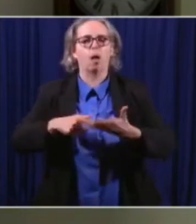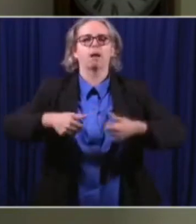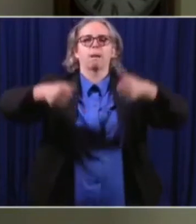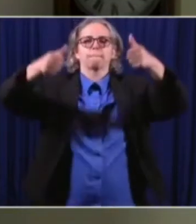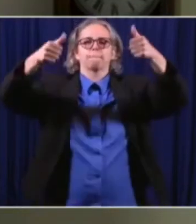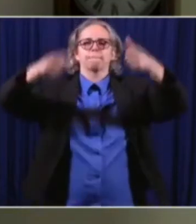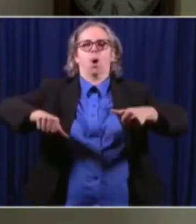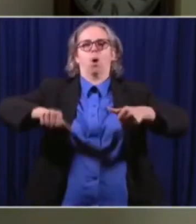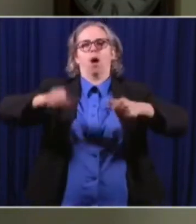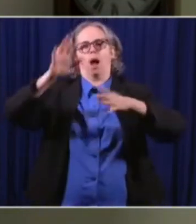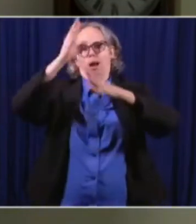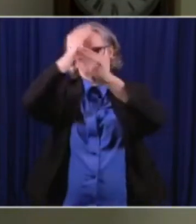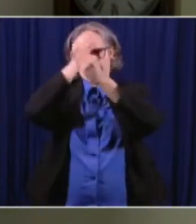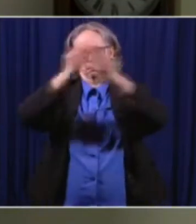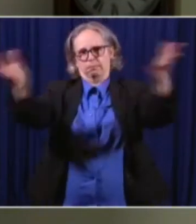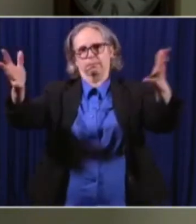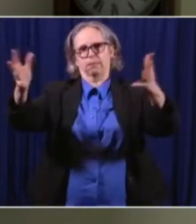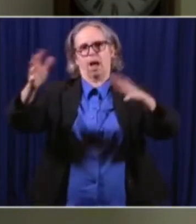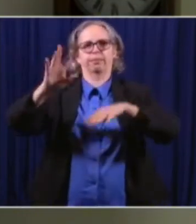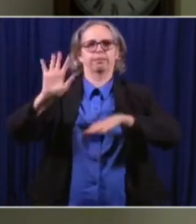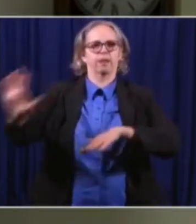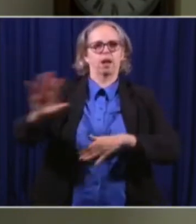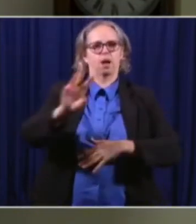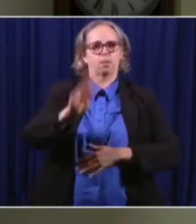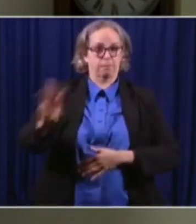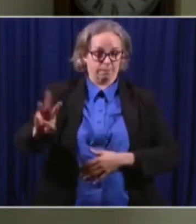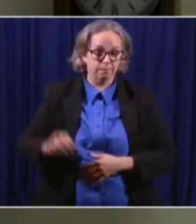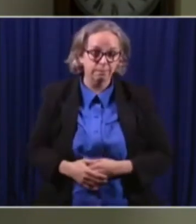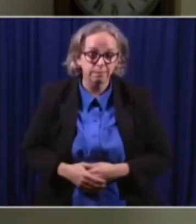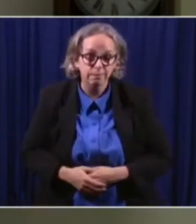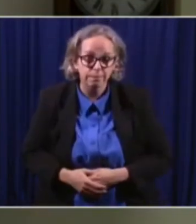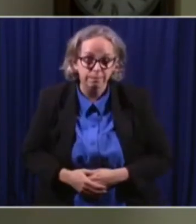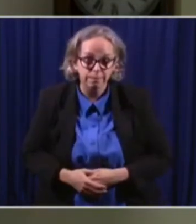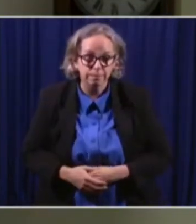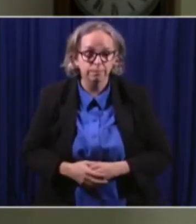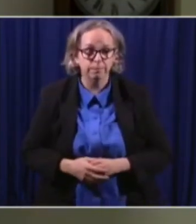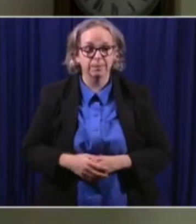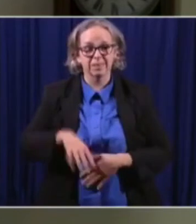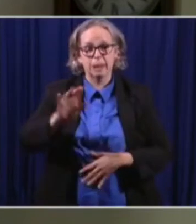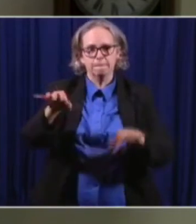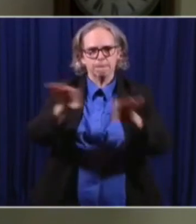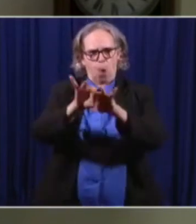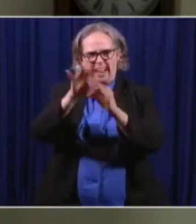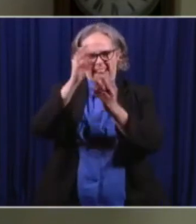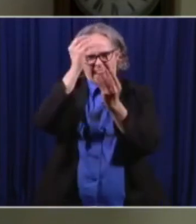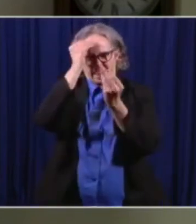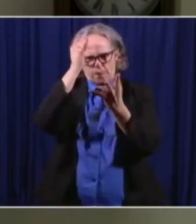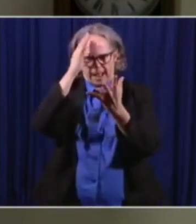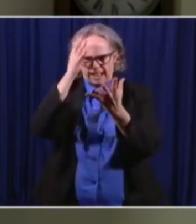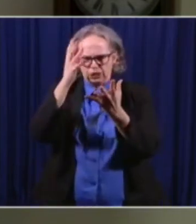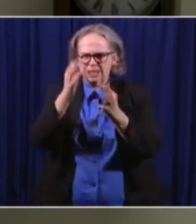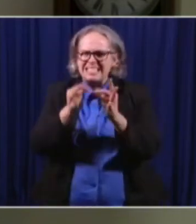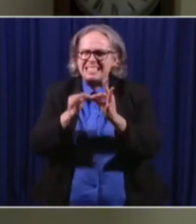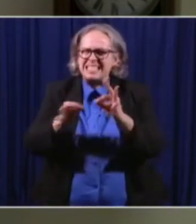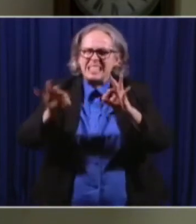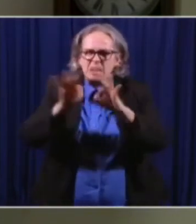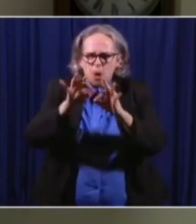We just feel that the more information that is available out there the better. And let me just maybe state the obvious.